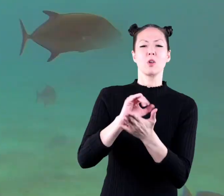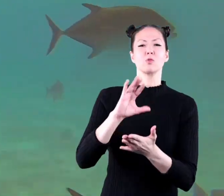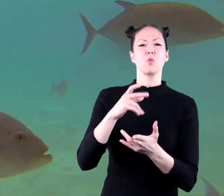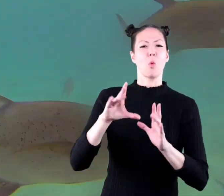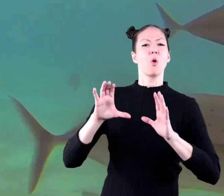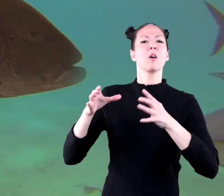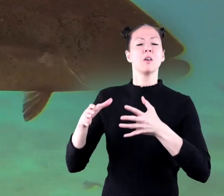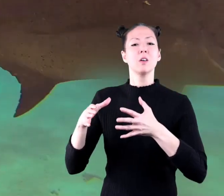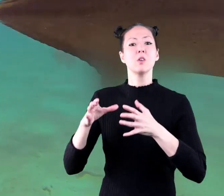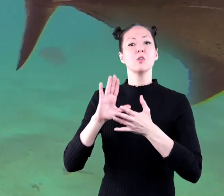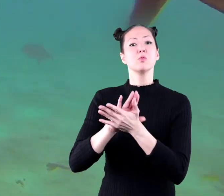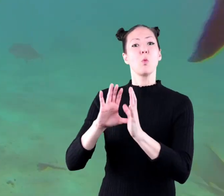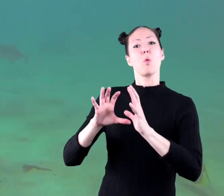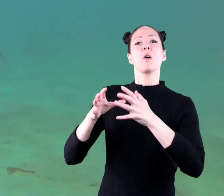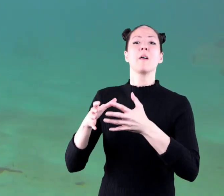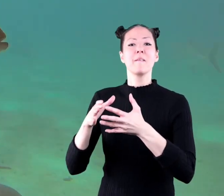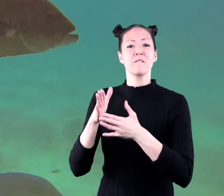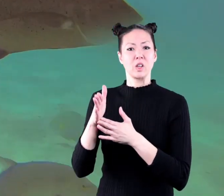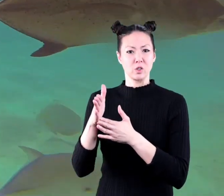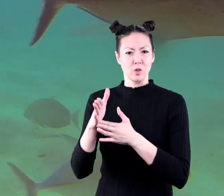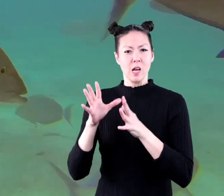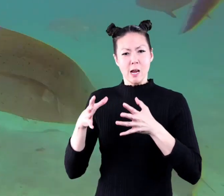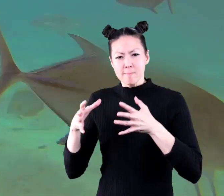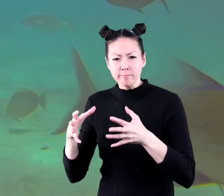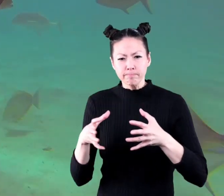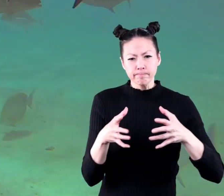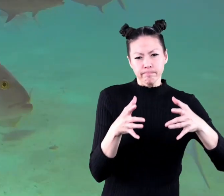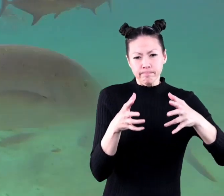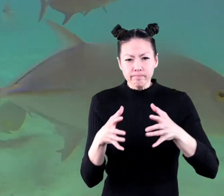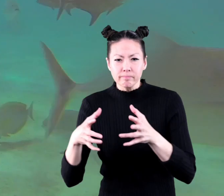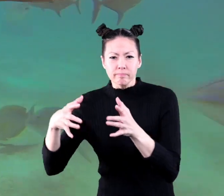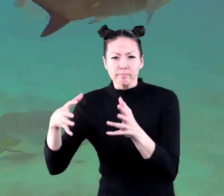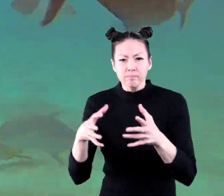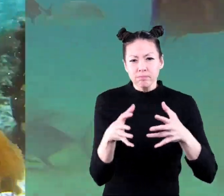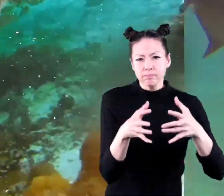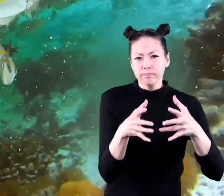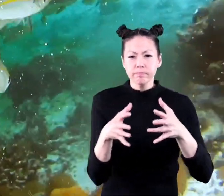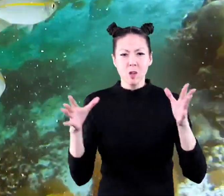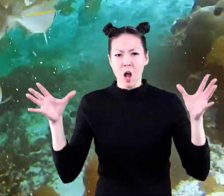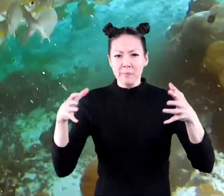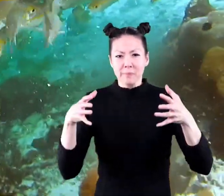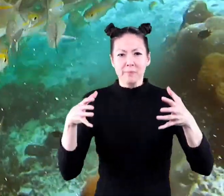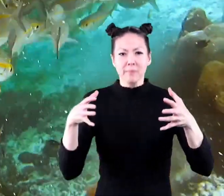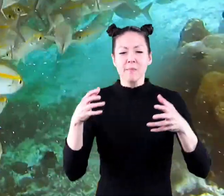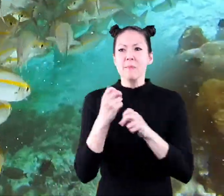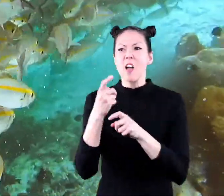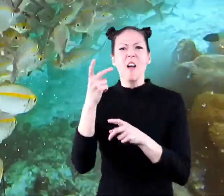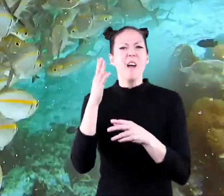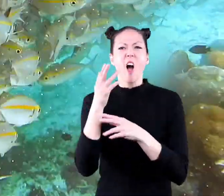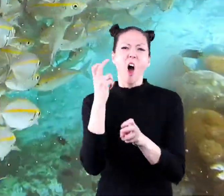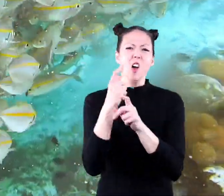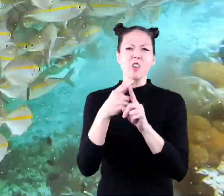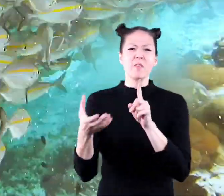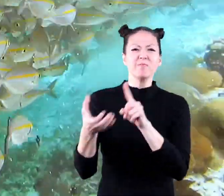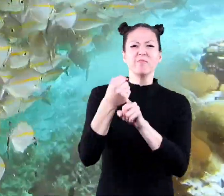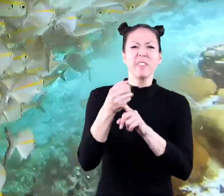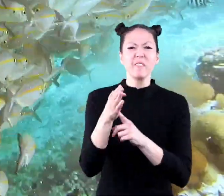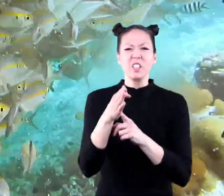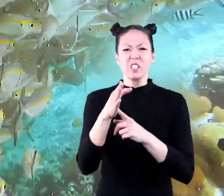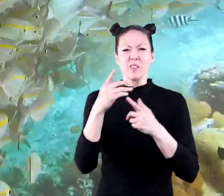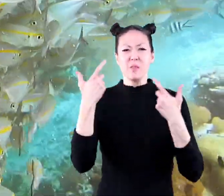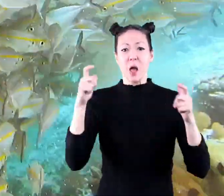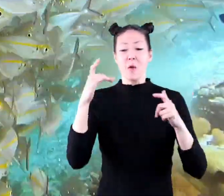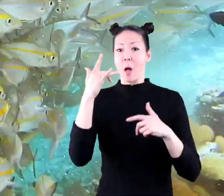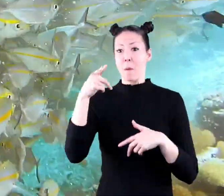in a school the fish swim close to each other this makes them harder to catch because a predator